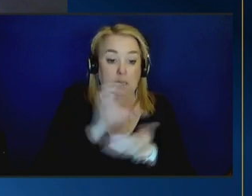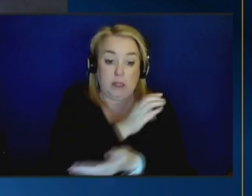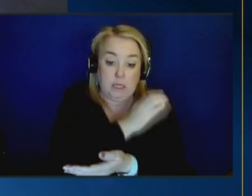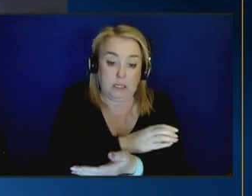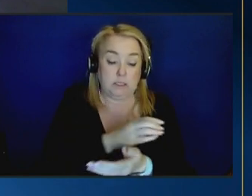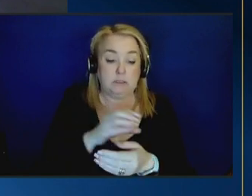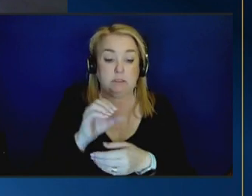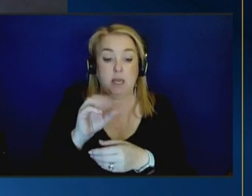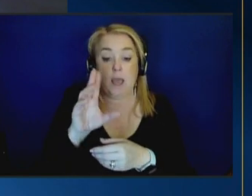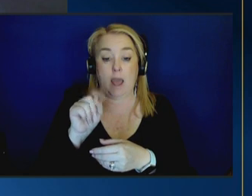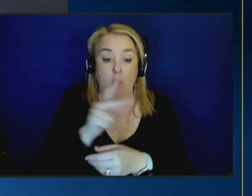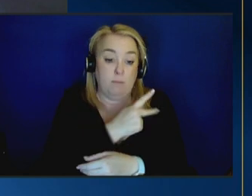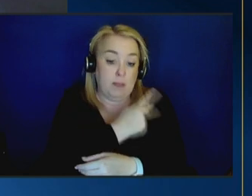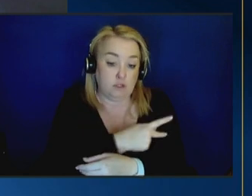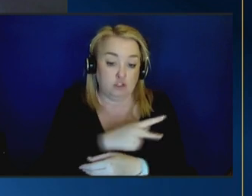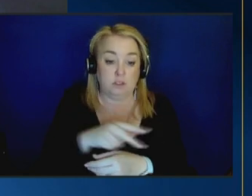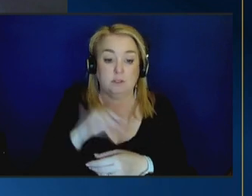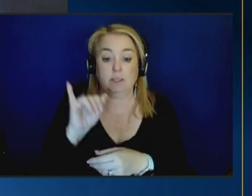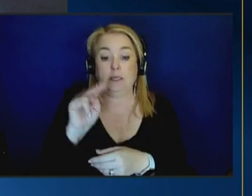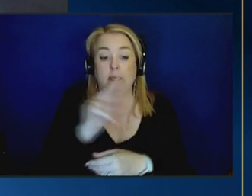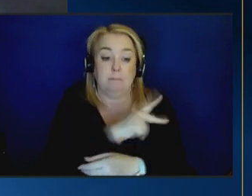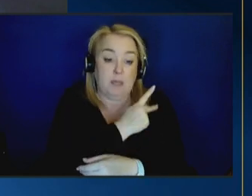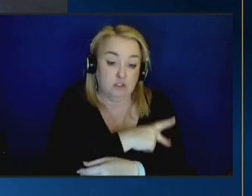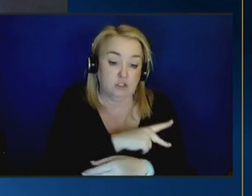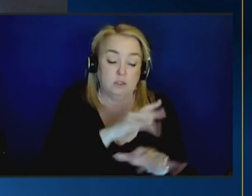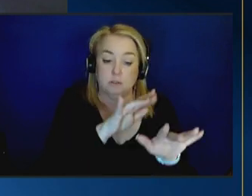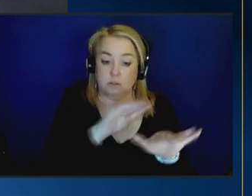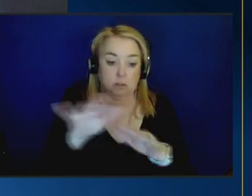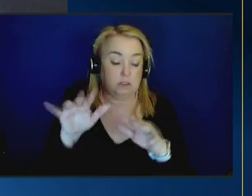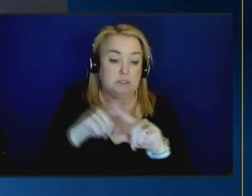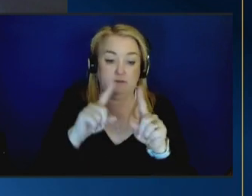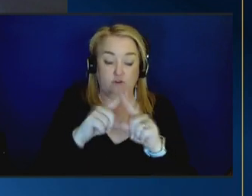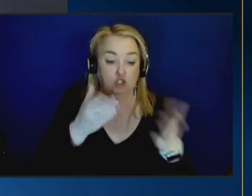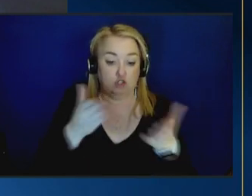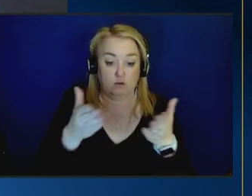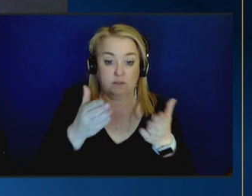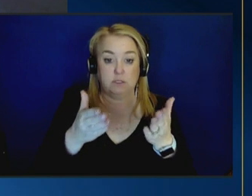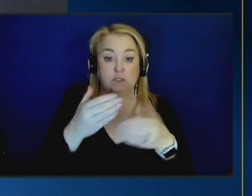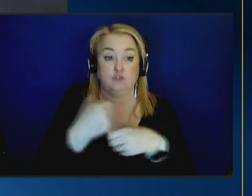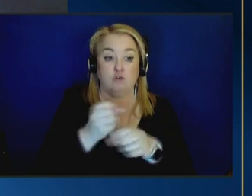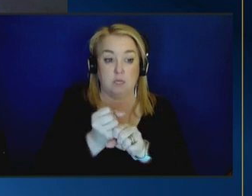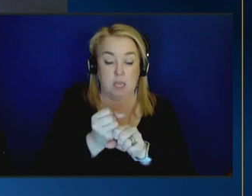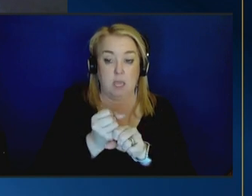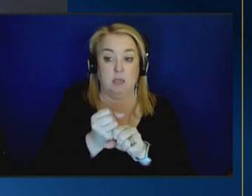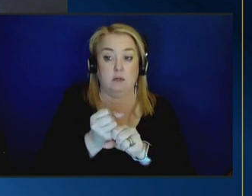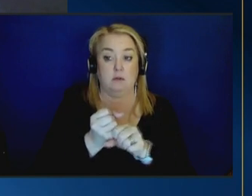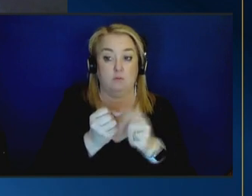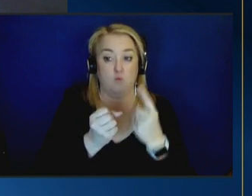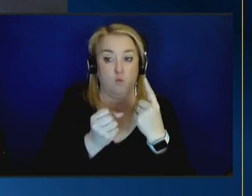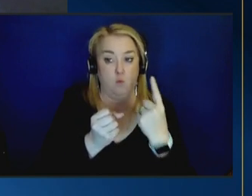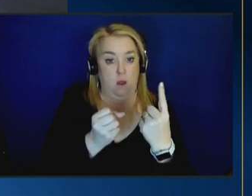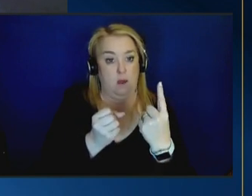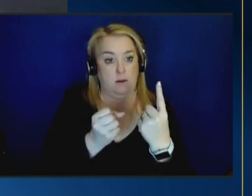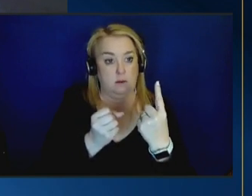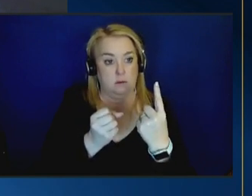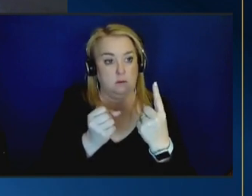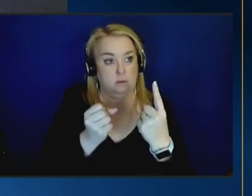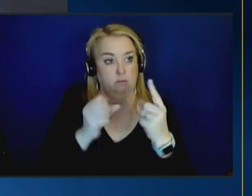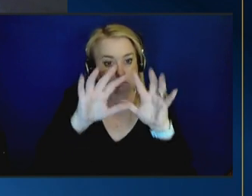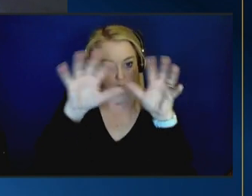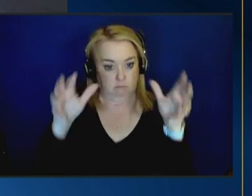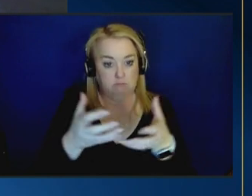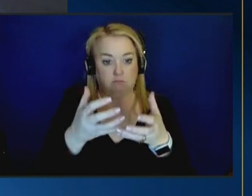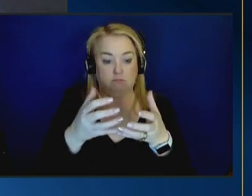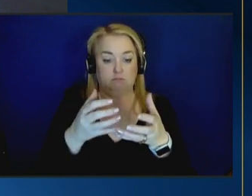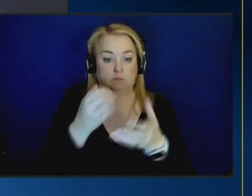clinics inpatient services all of those things create one huge support